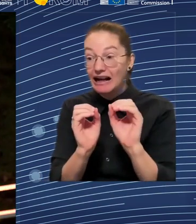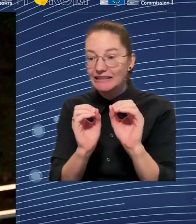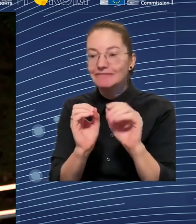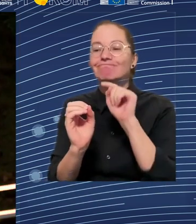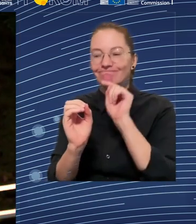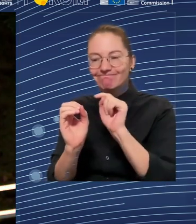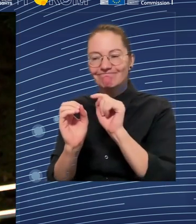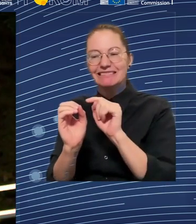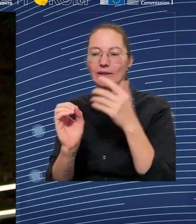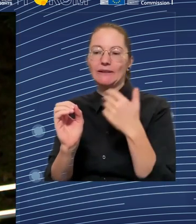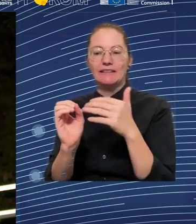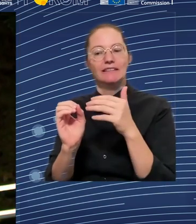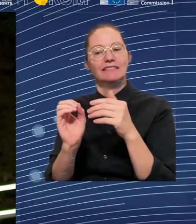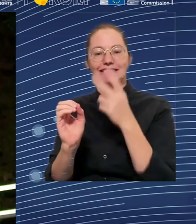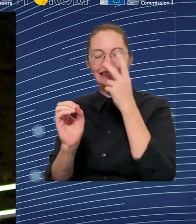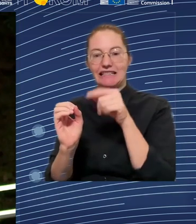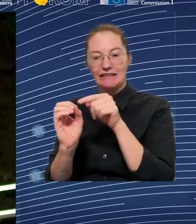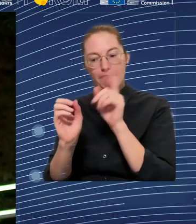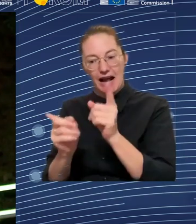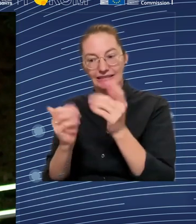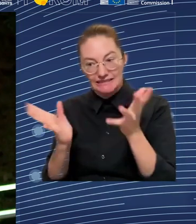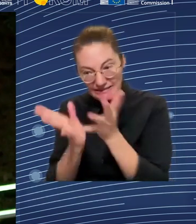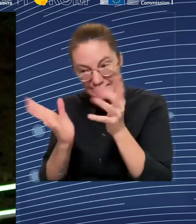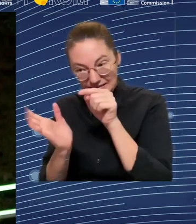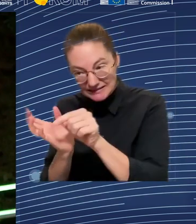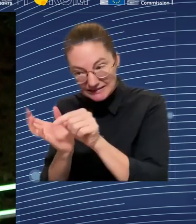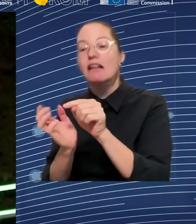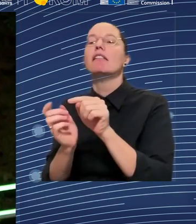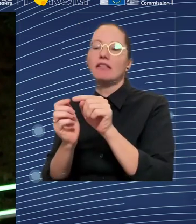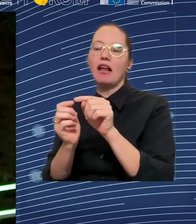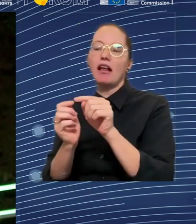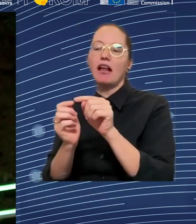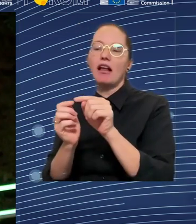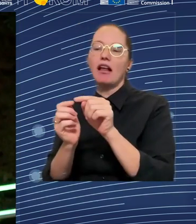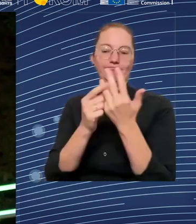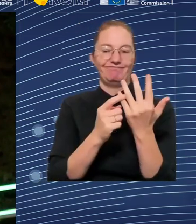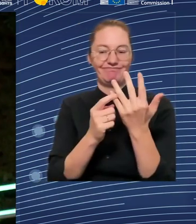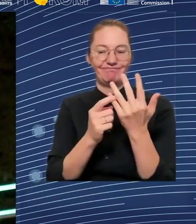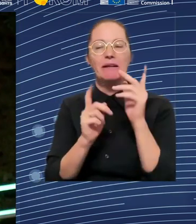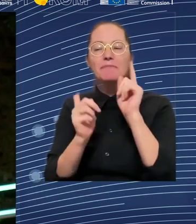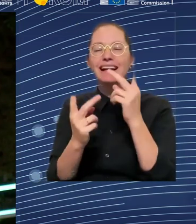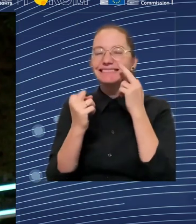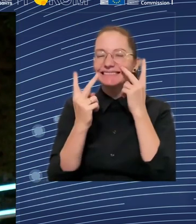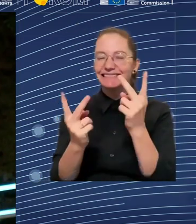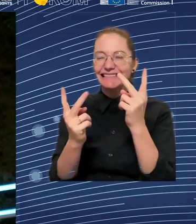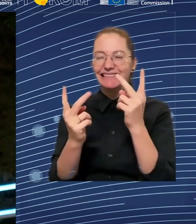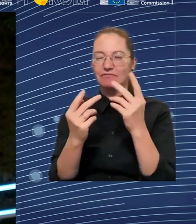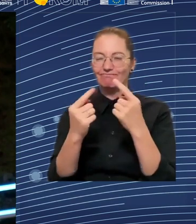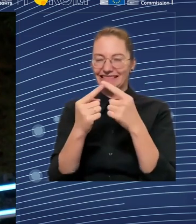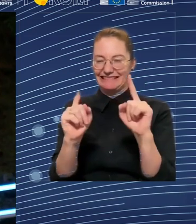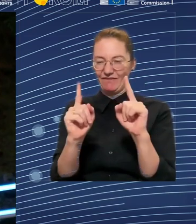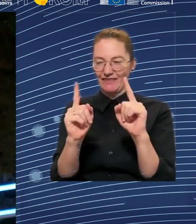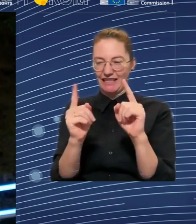really a skill shortage per se. So what we do at the OECD, we have our skills for jobs database that use these objective